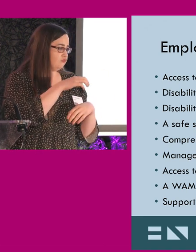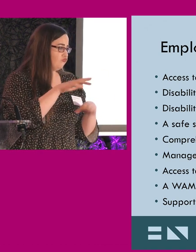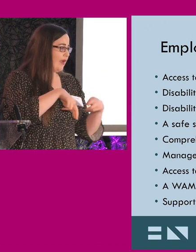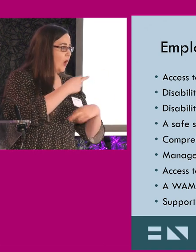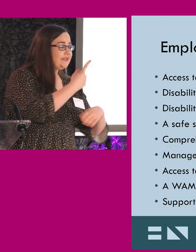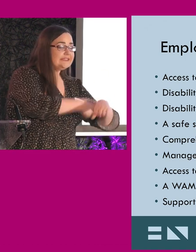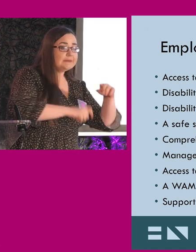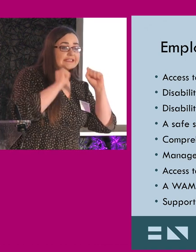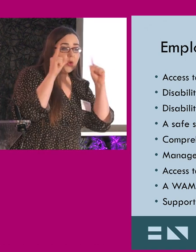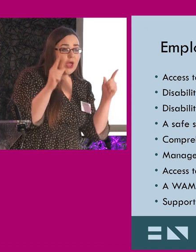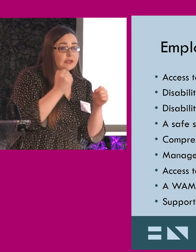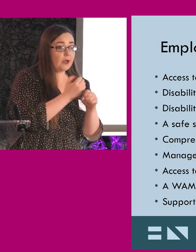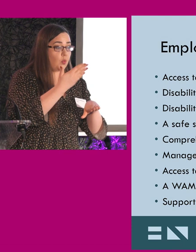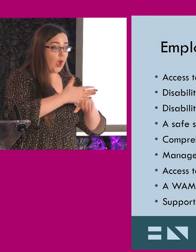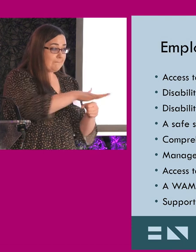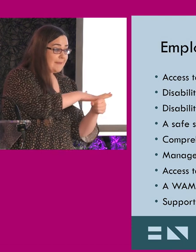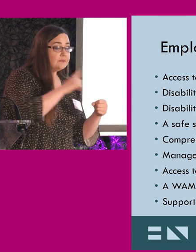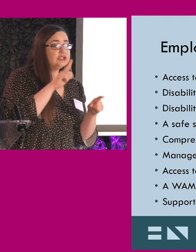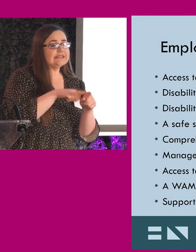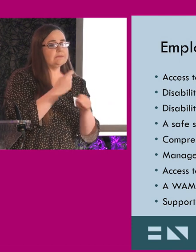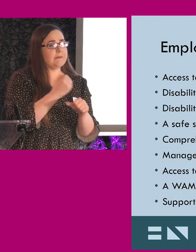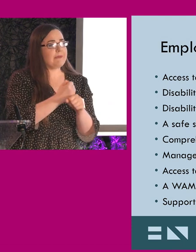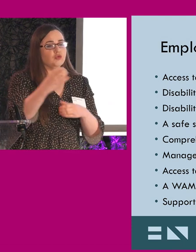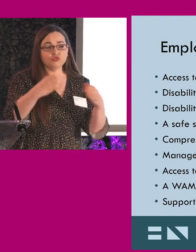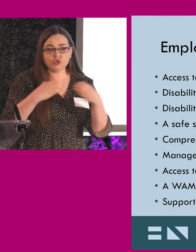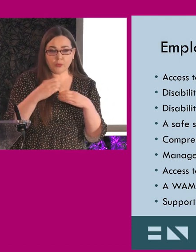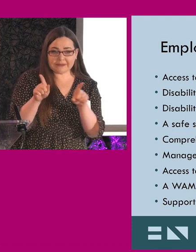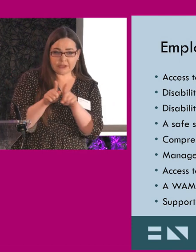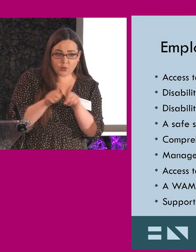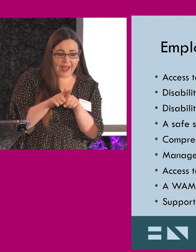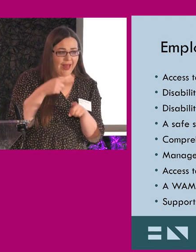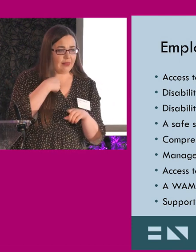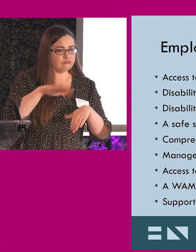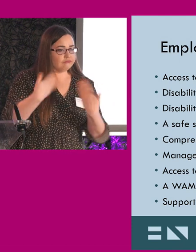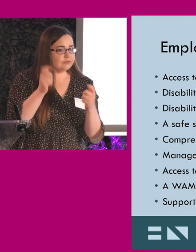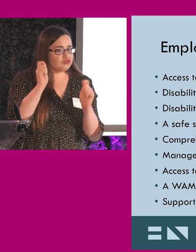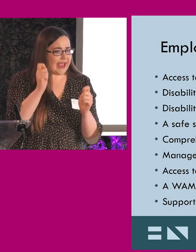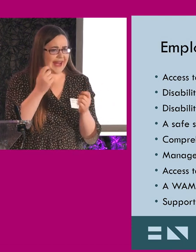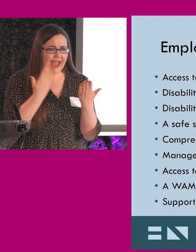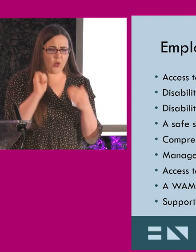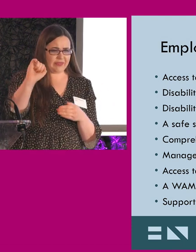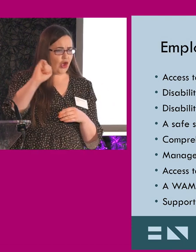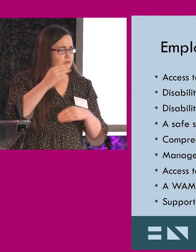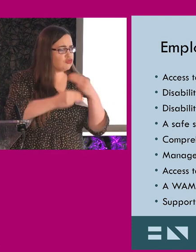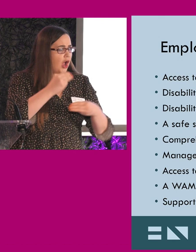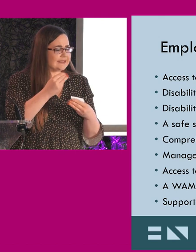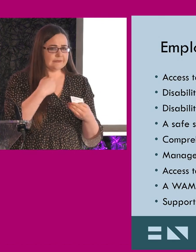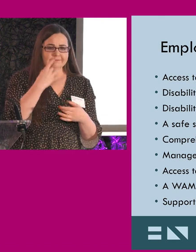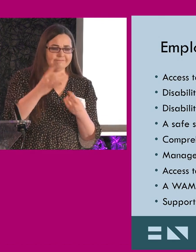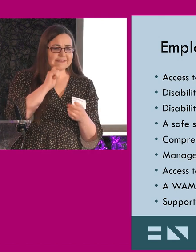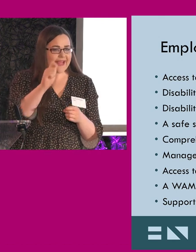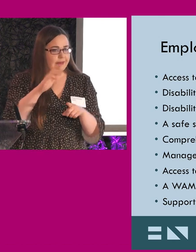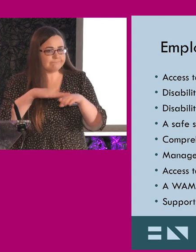is about providing training around disability awareness and employment. And at the same time talking about how to recruit people with